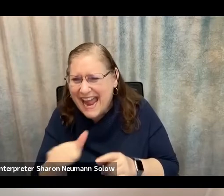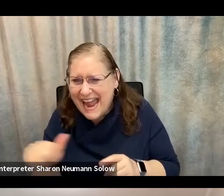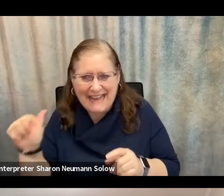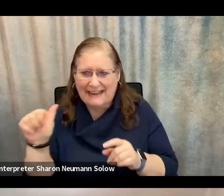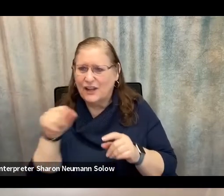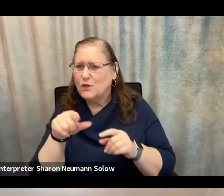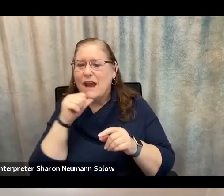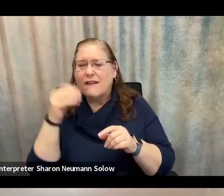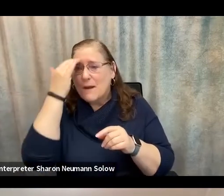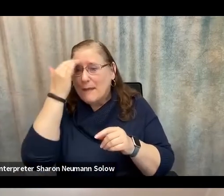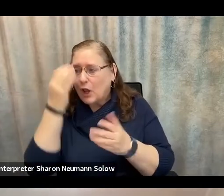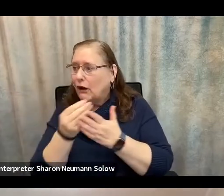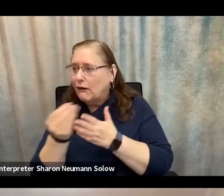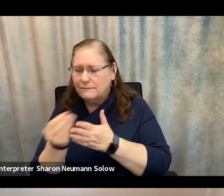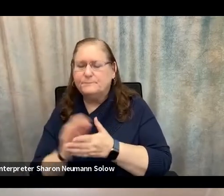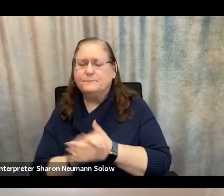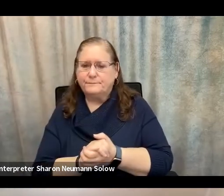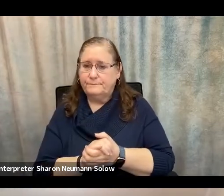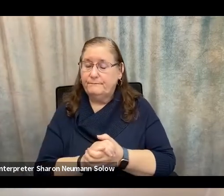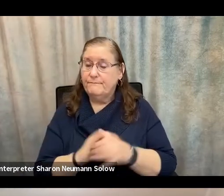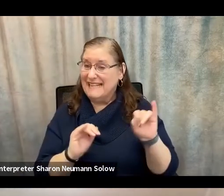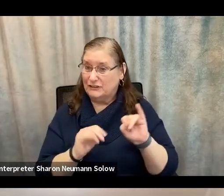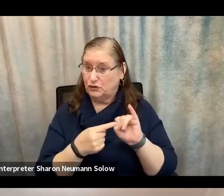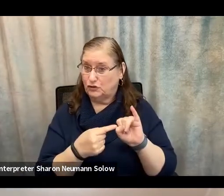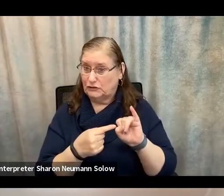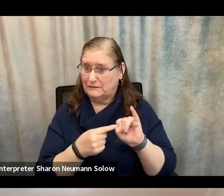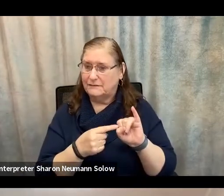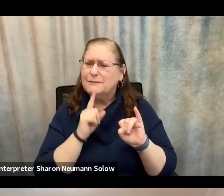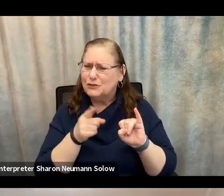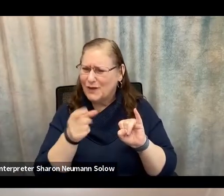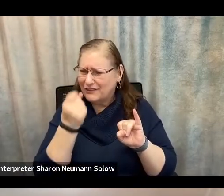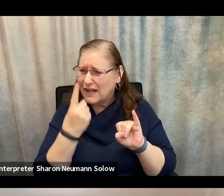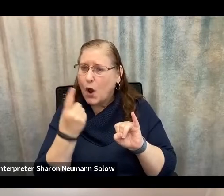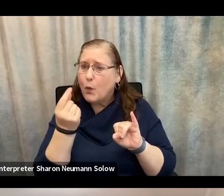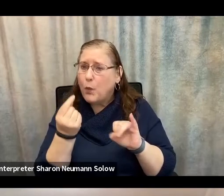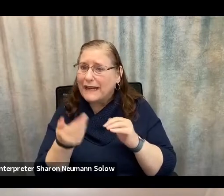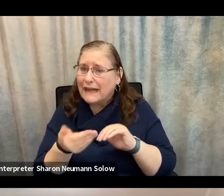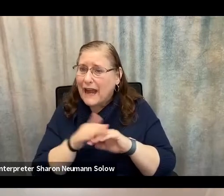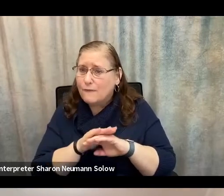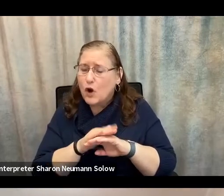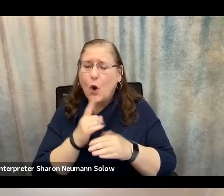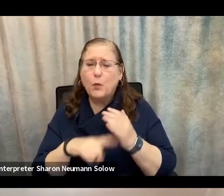For insurance in particular, just make sure you understand what is and what isn't covered by insurance.